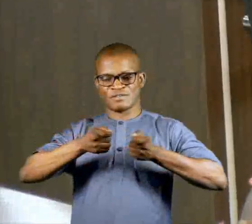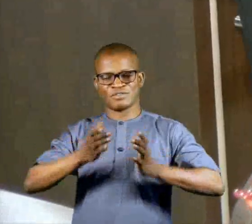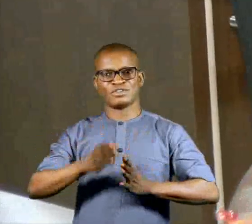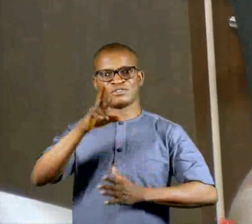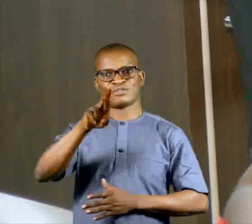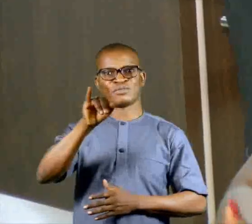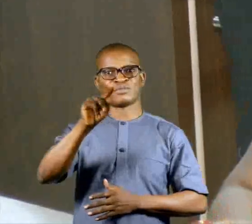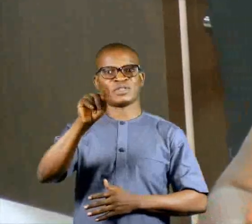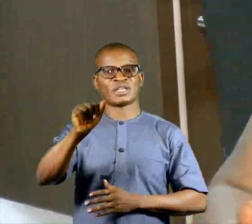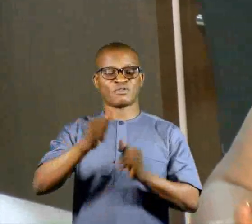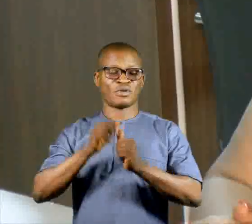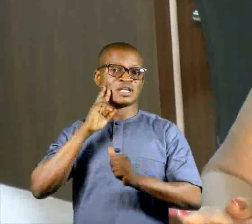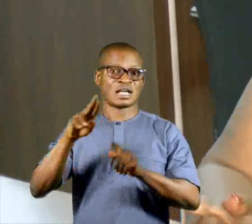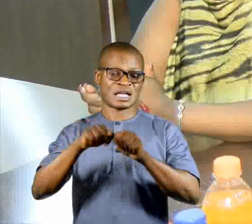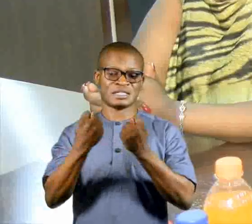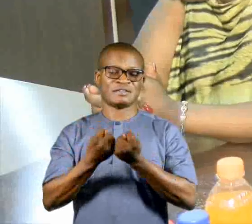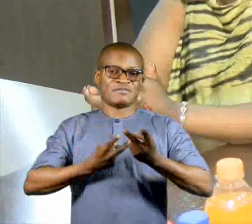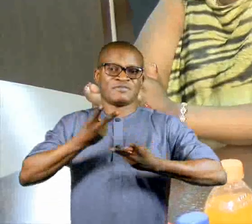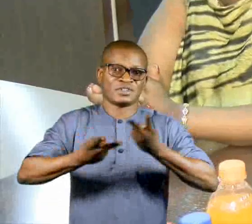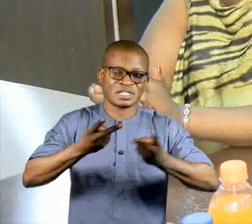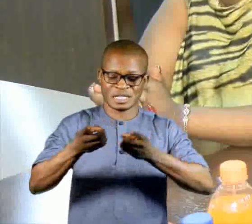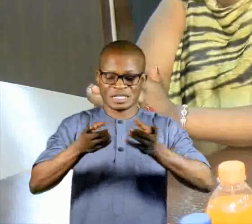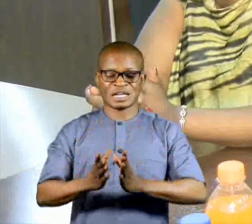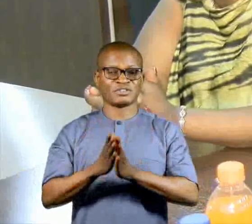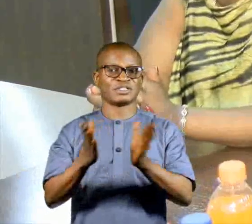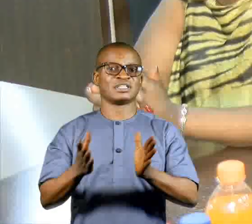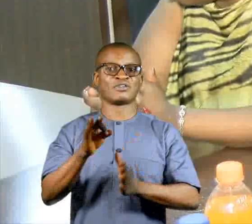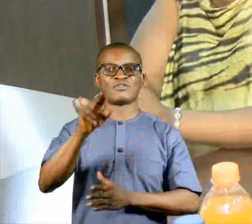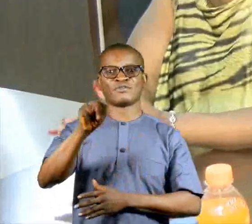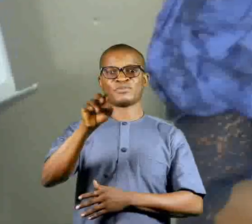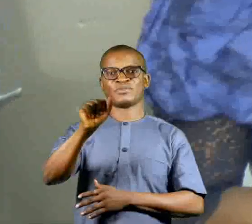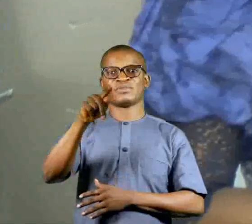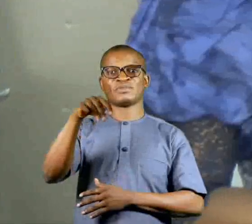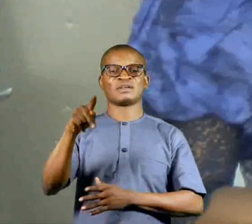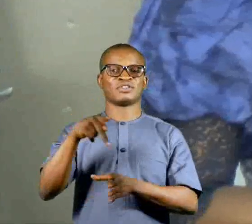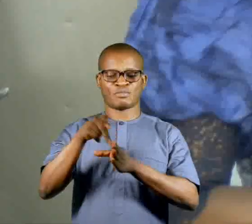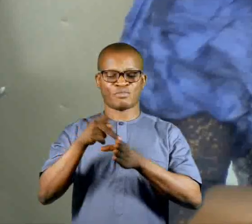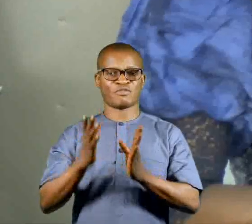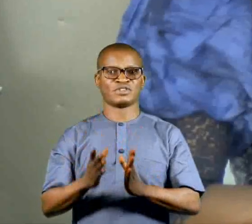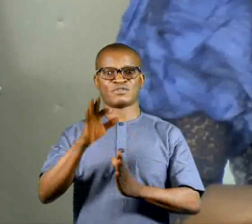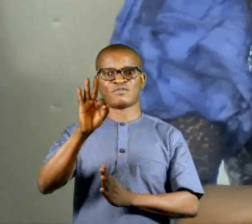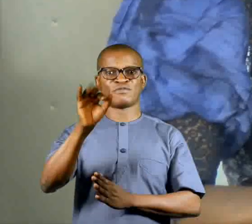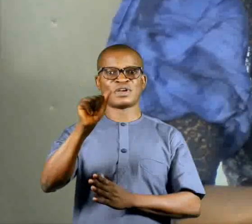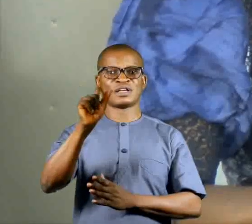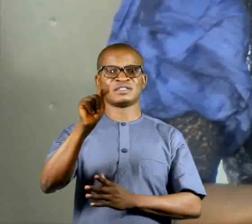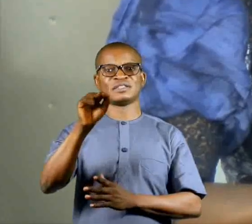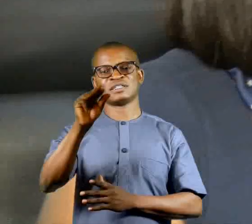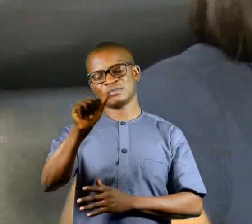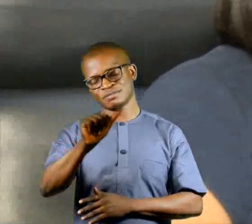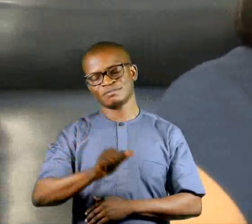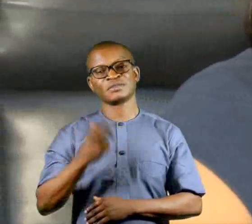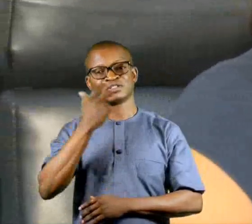Rita Oyin-Tarioki and her team recently paid a courtesy visit to the Director General of Naptip, Professor Fatima Waziri-Azi.